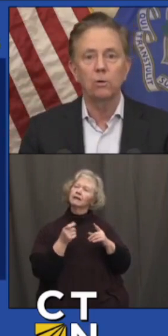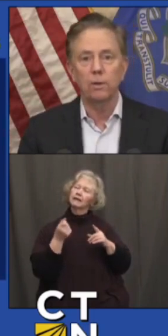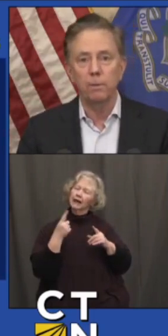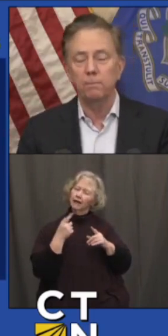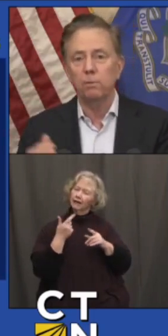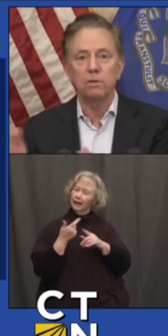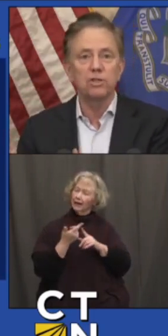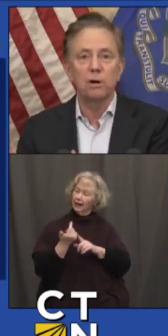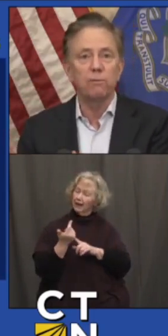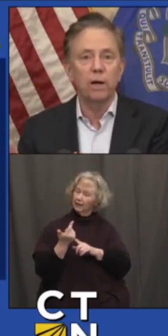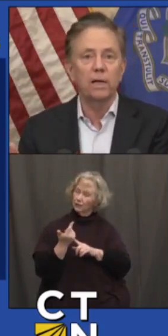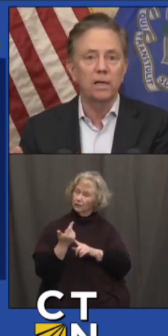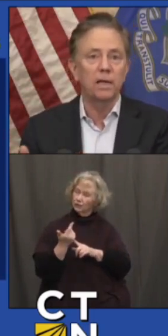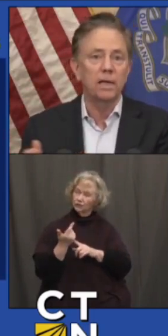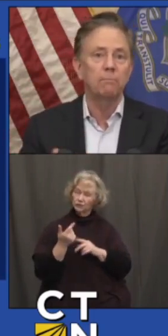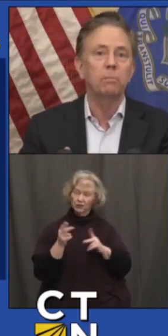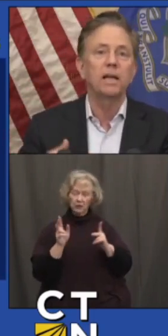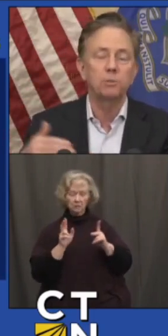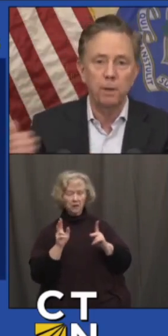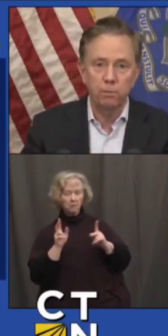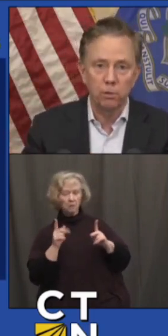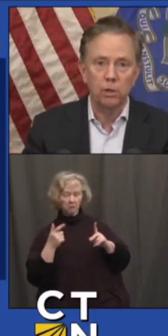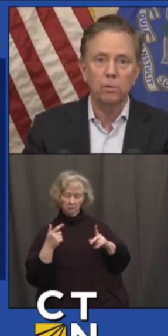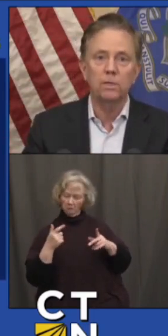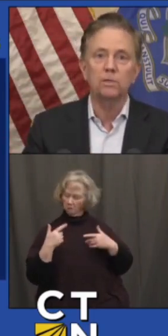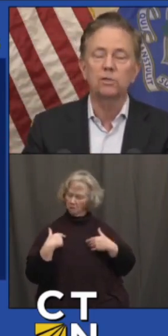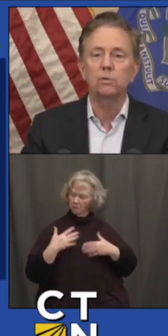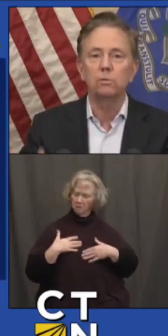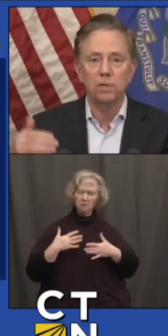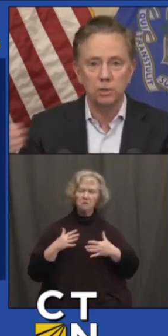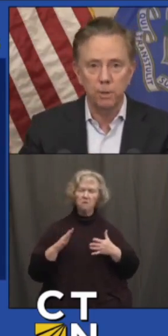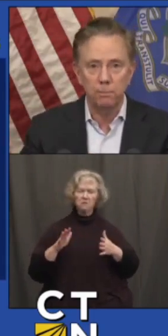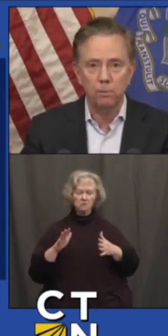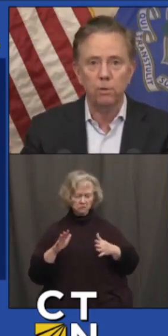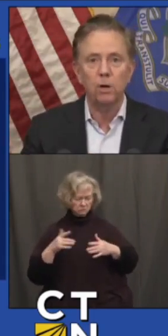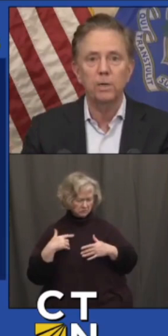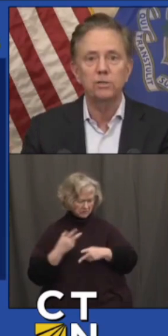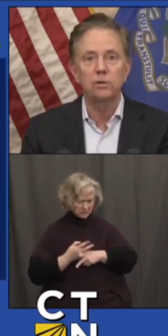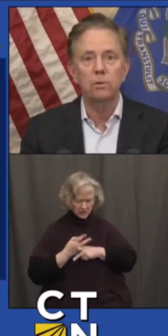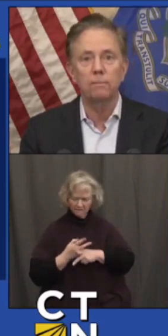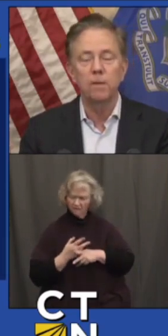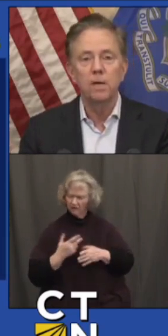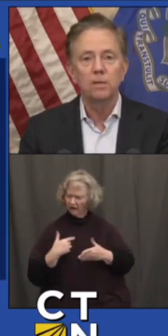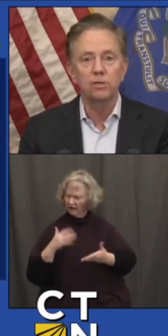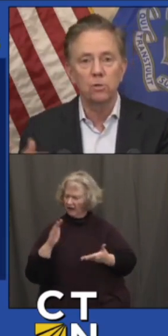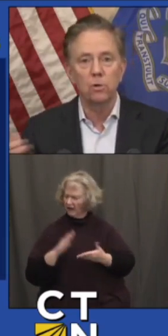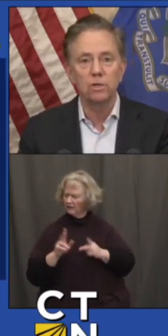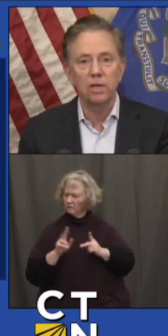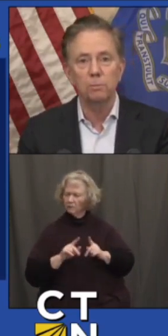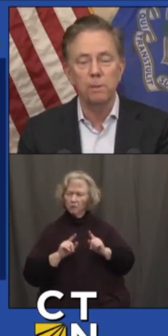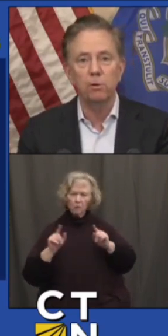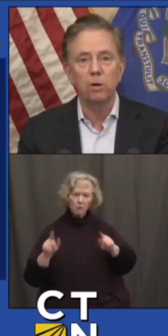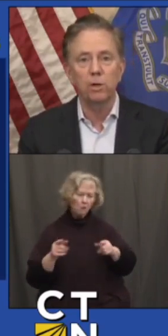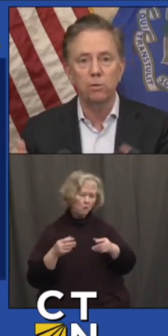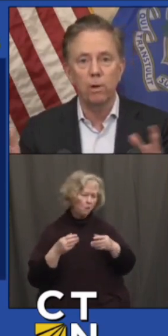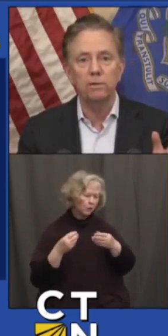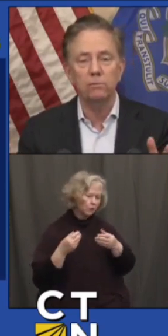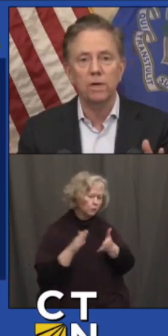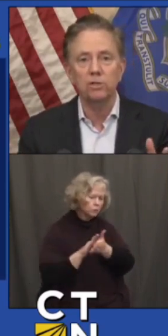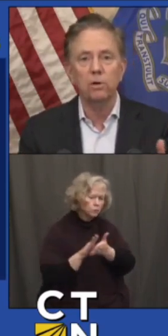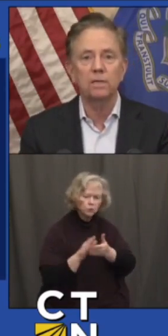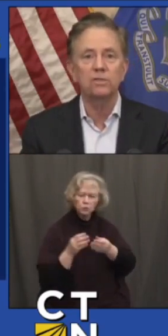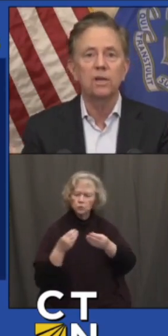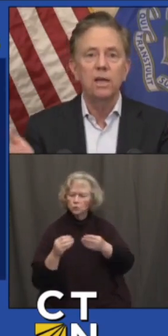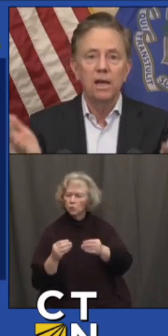year ago that people were self-regulating. And less people were going to the schools. Less people were going to the stores. Less people were going to